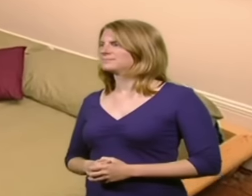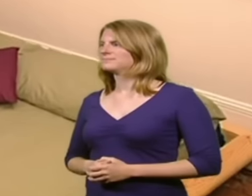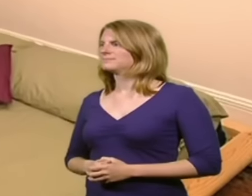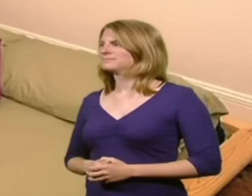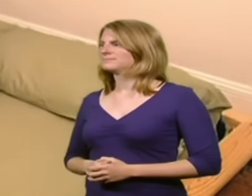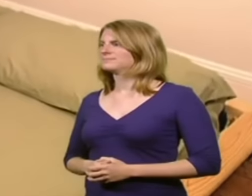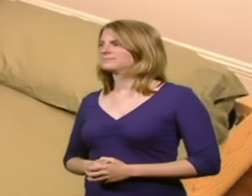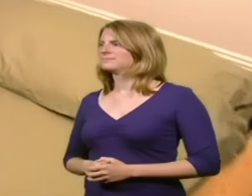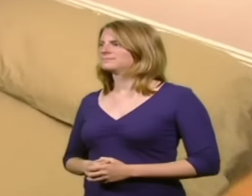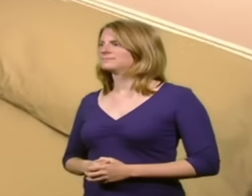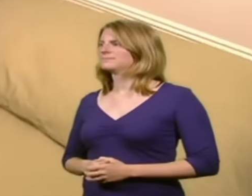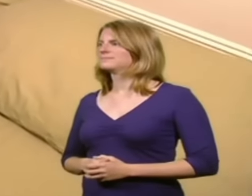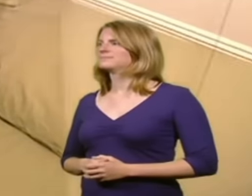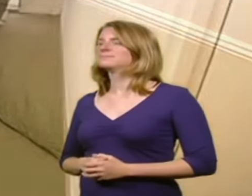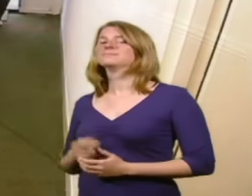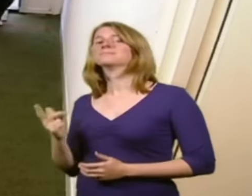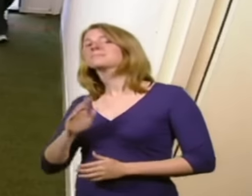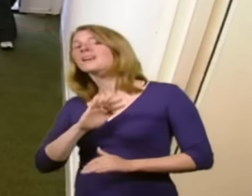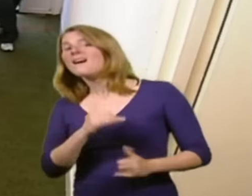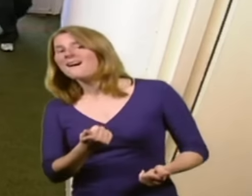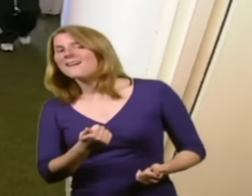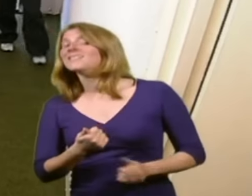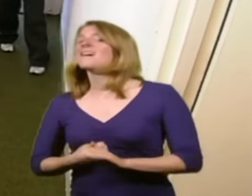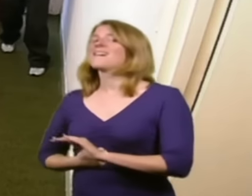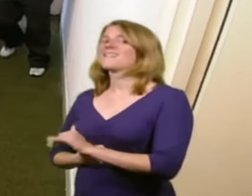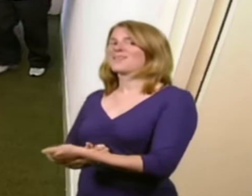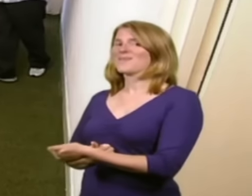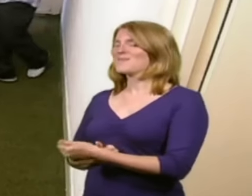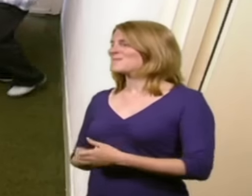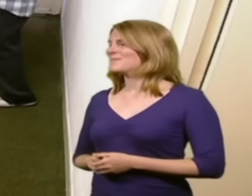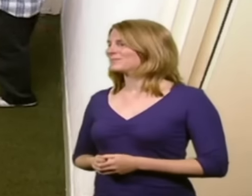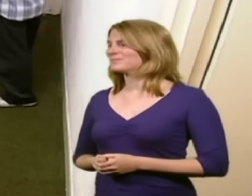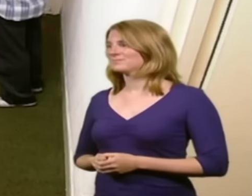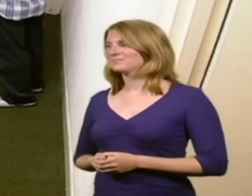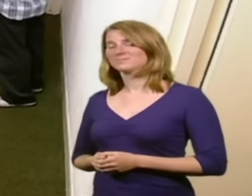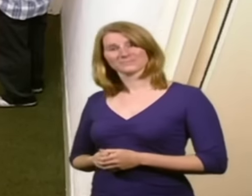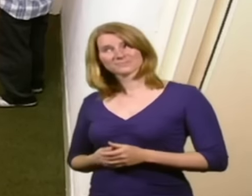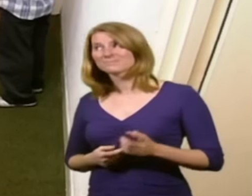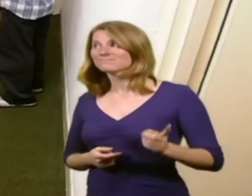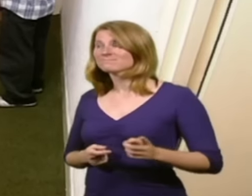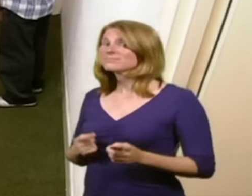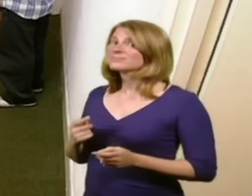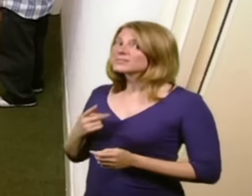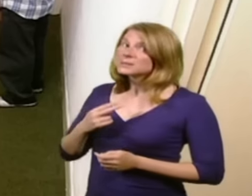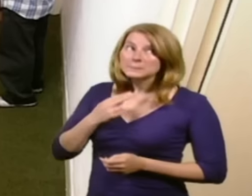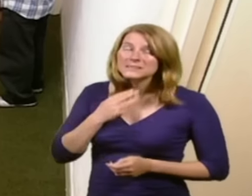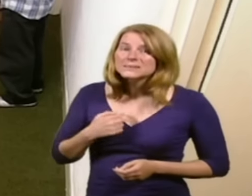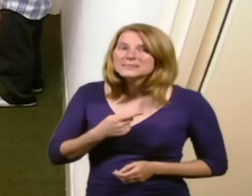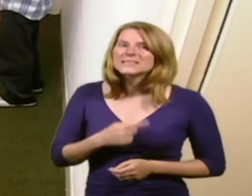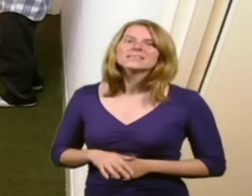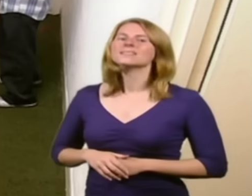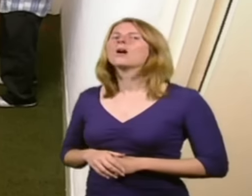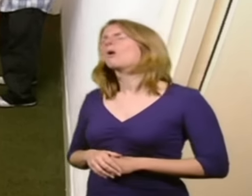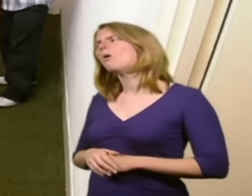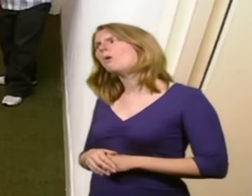Hi, Alistair. Hey, Anne. I'm back in Brixton. Did you miss me? Terribly. Actually, I missed your help. There was